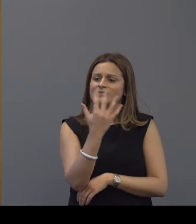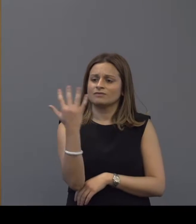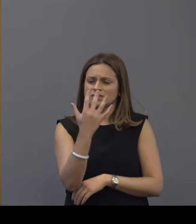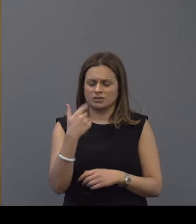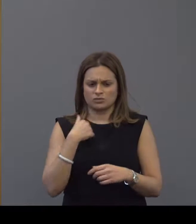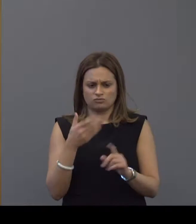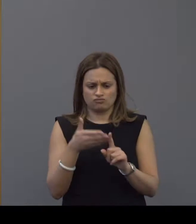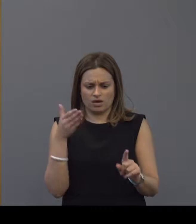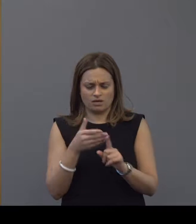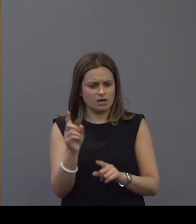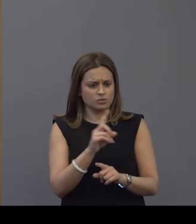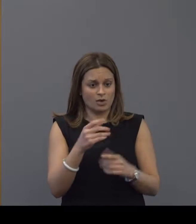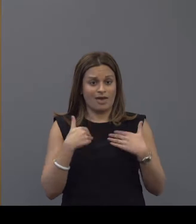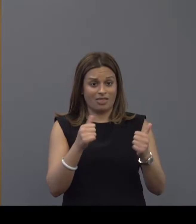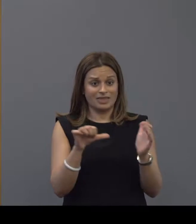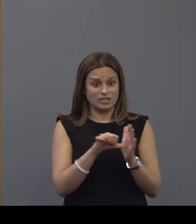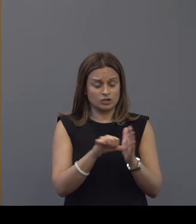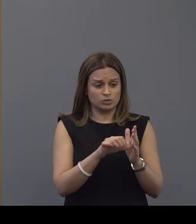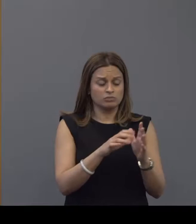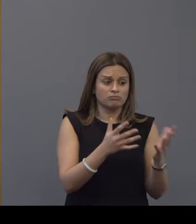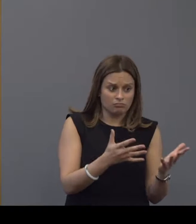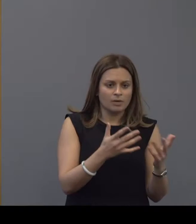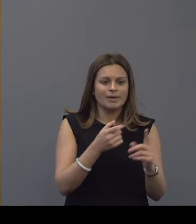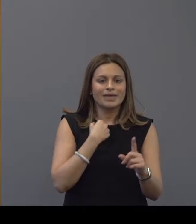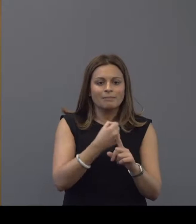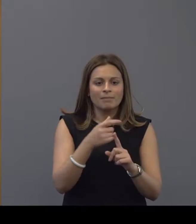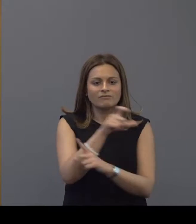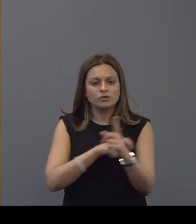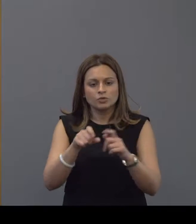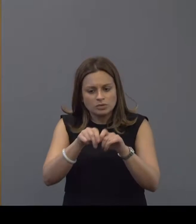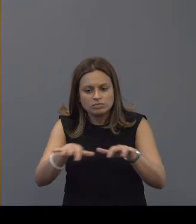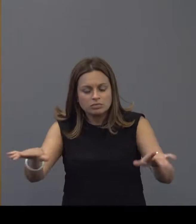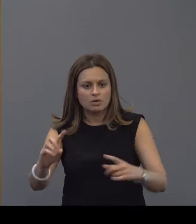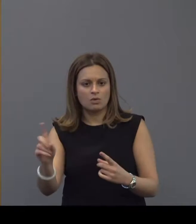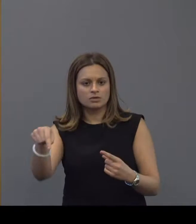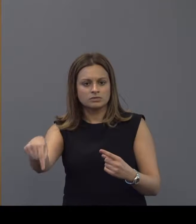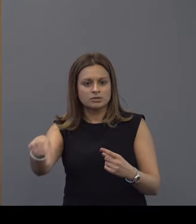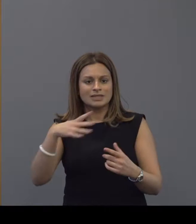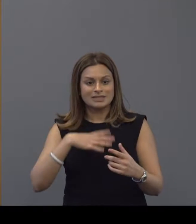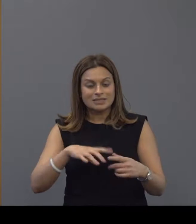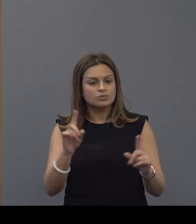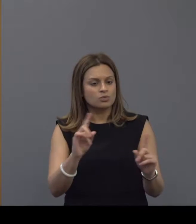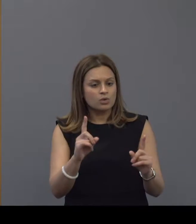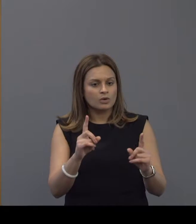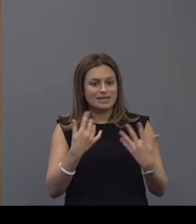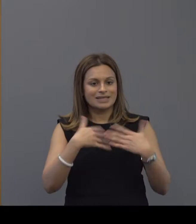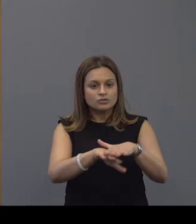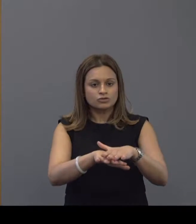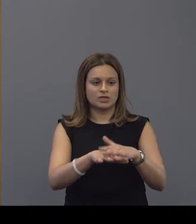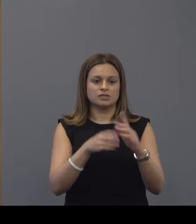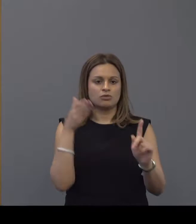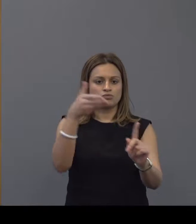this recognizes it's not just a health issue but it's about the impact of society and what we need to do was to have an integrated